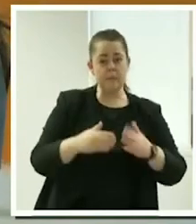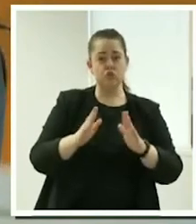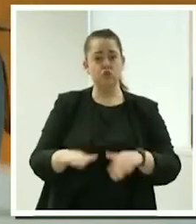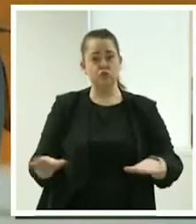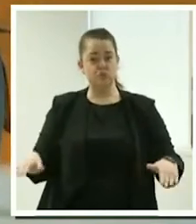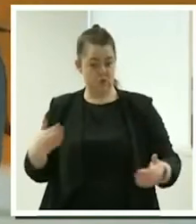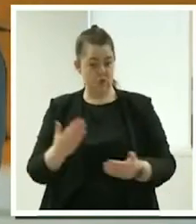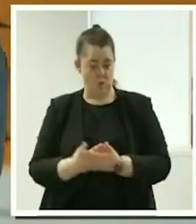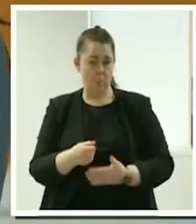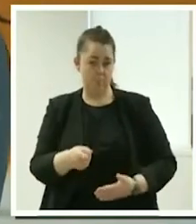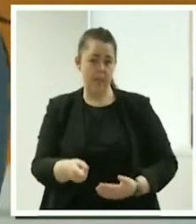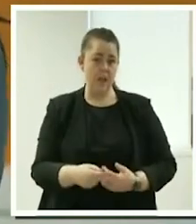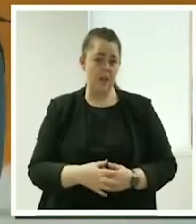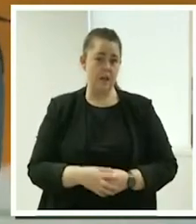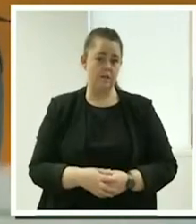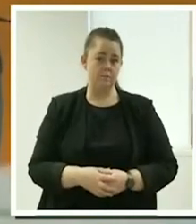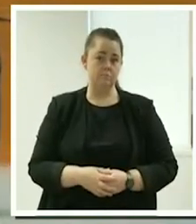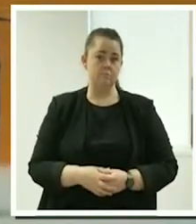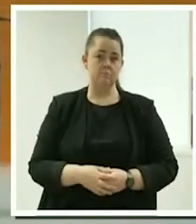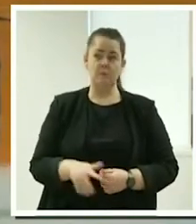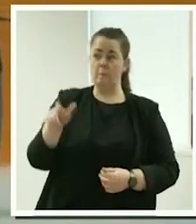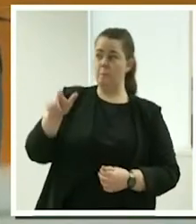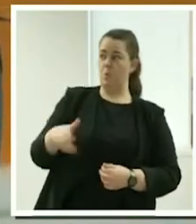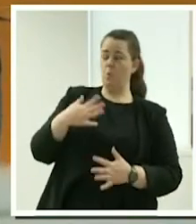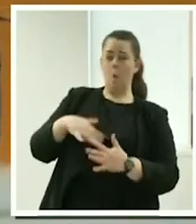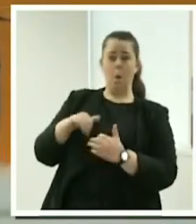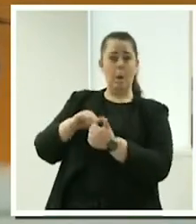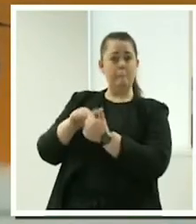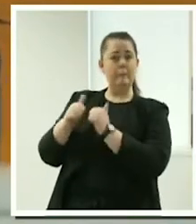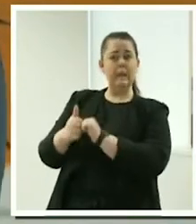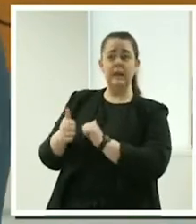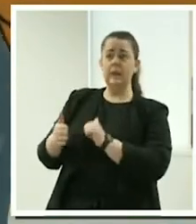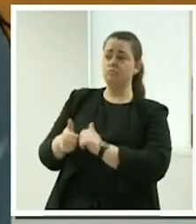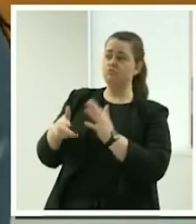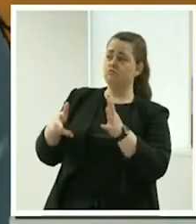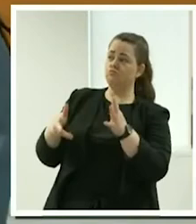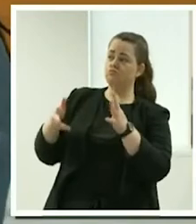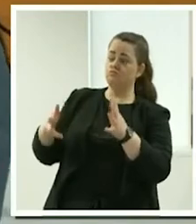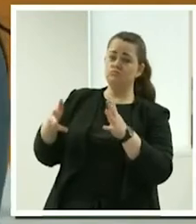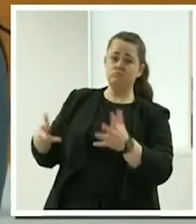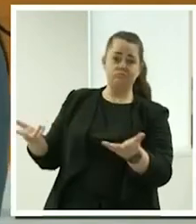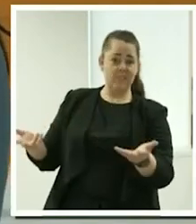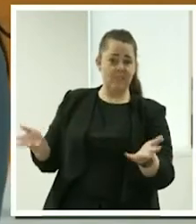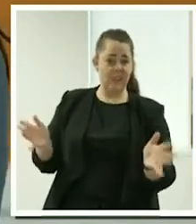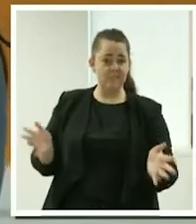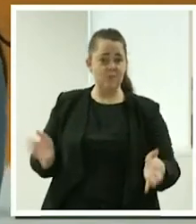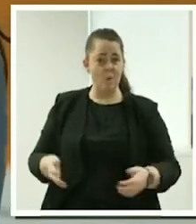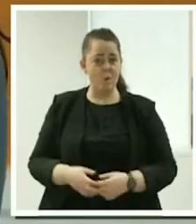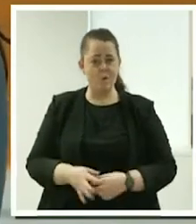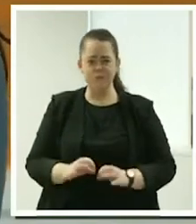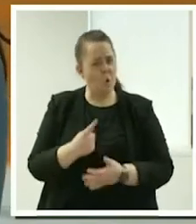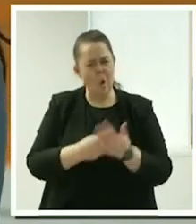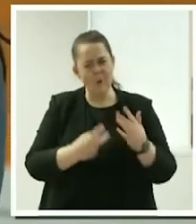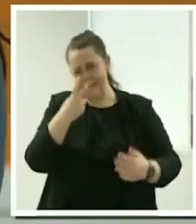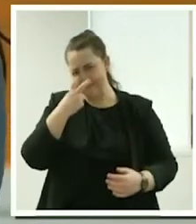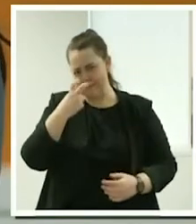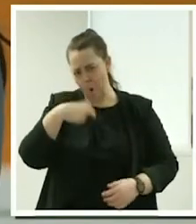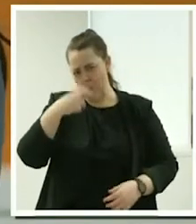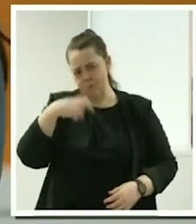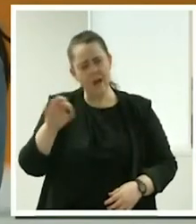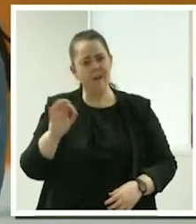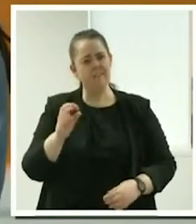companionship um not not just for the for the elderly but for younger